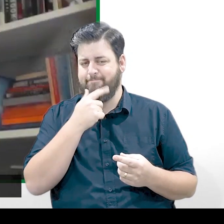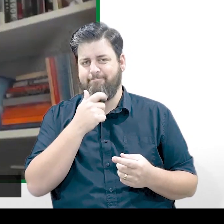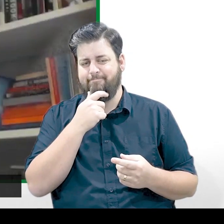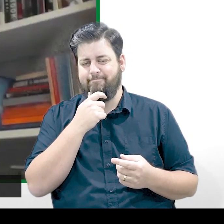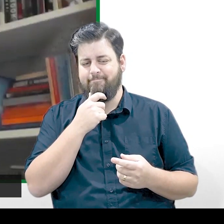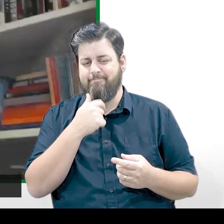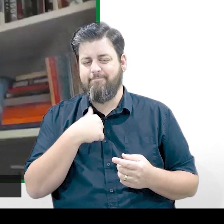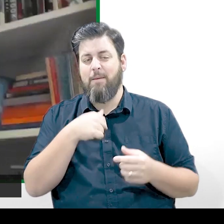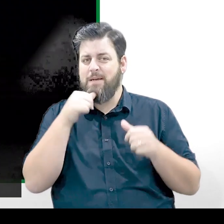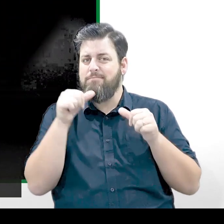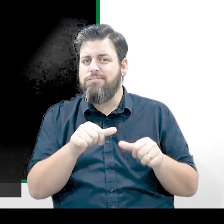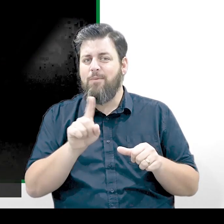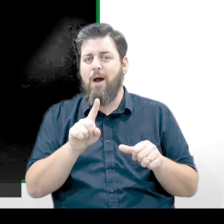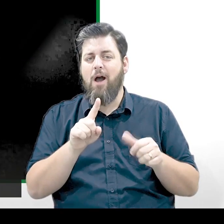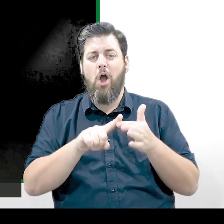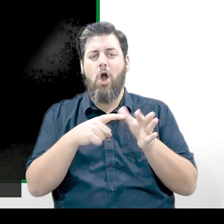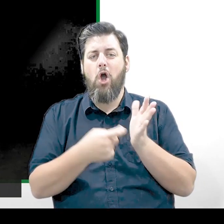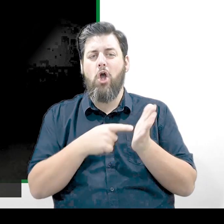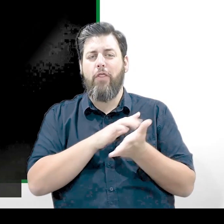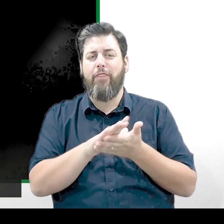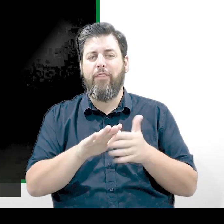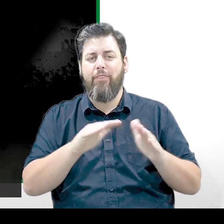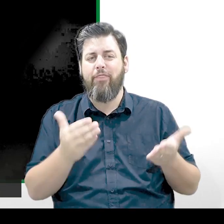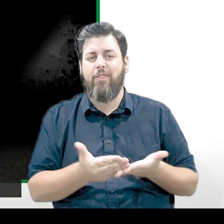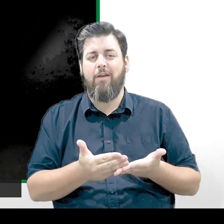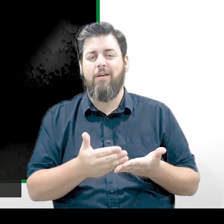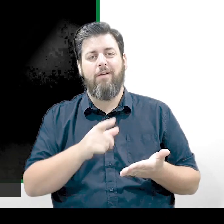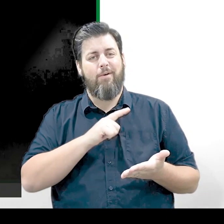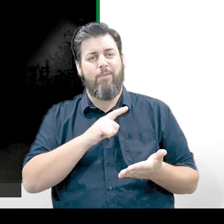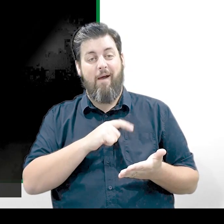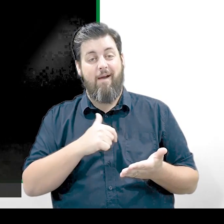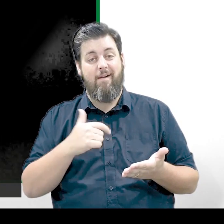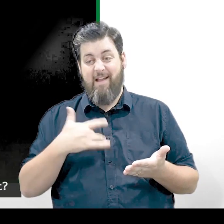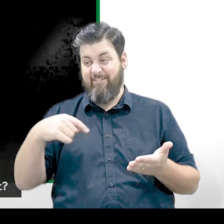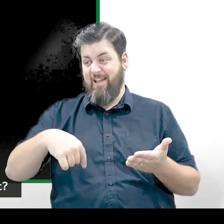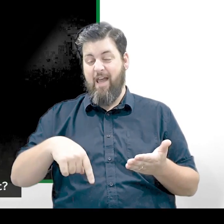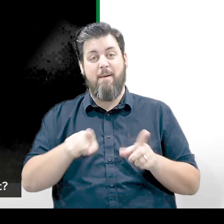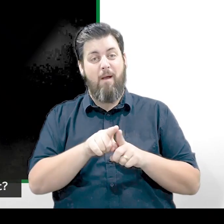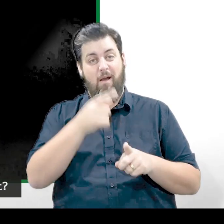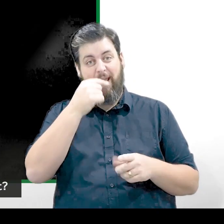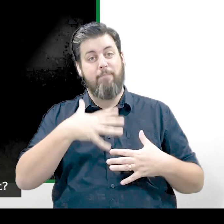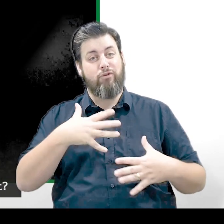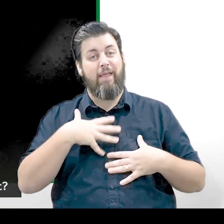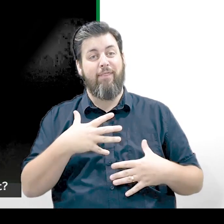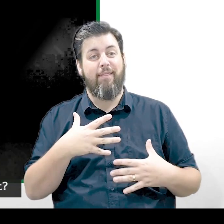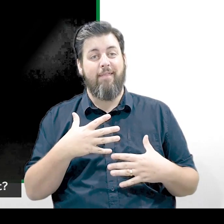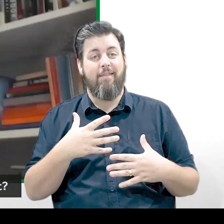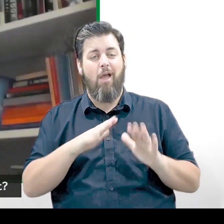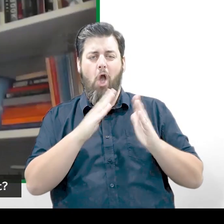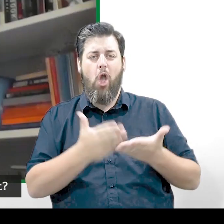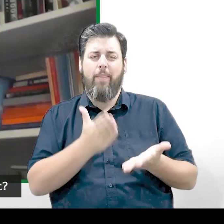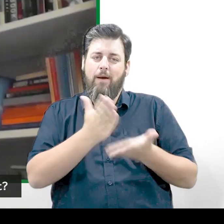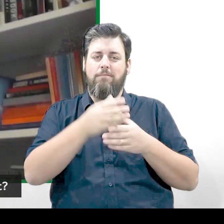I like Earth, really, because I can live on it and I can breathe. So Earth has got to be my